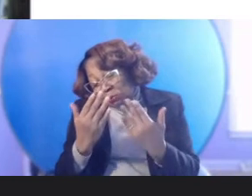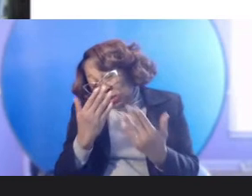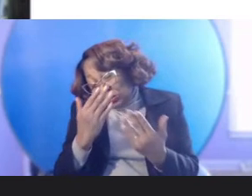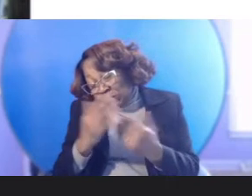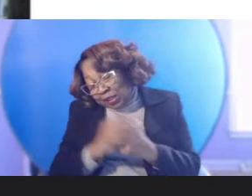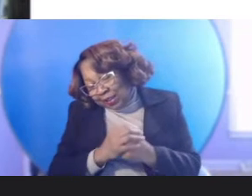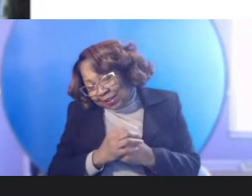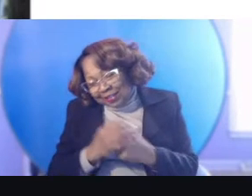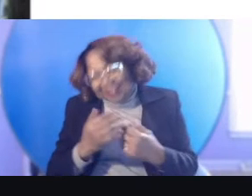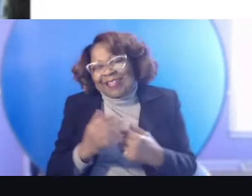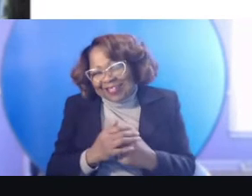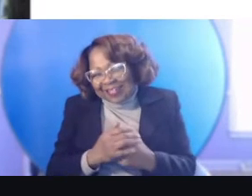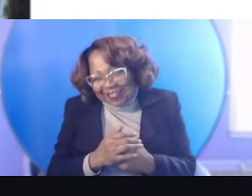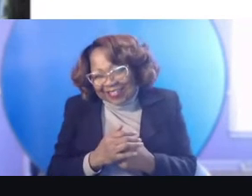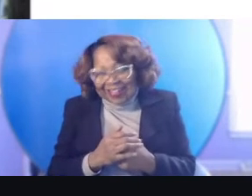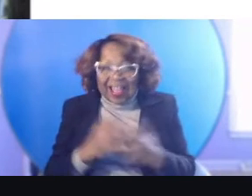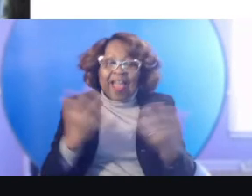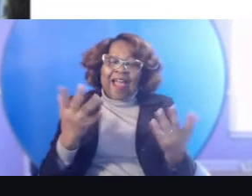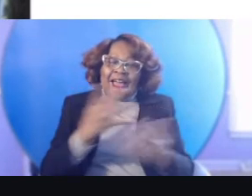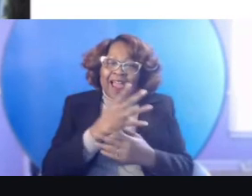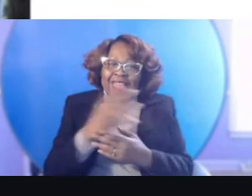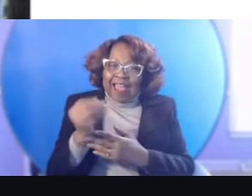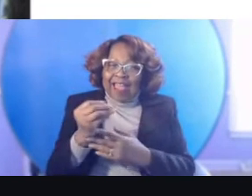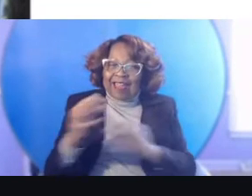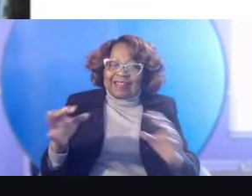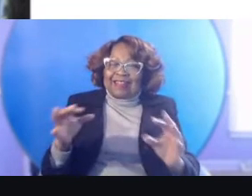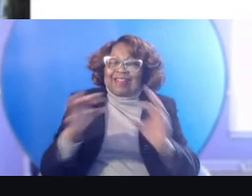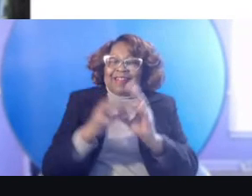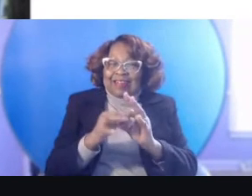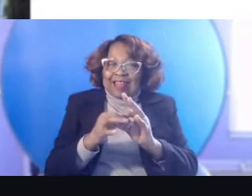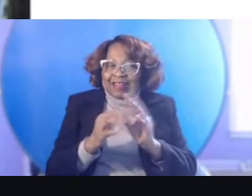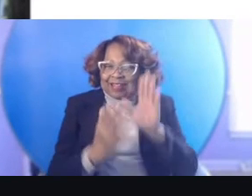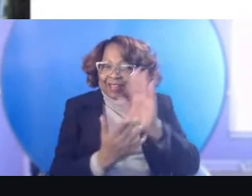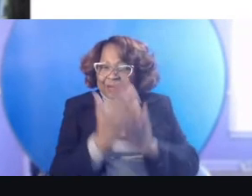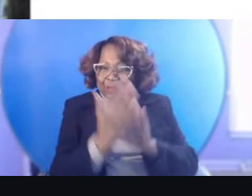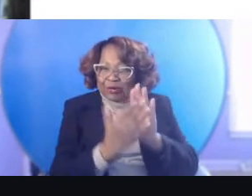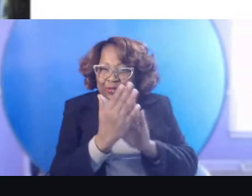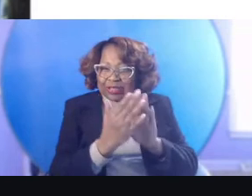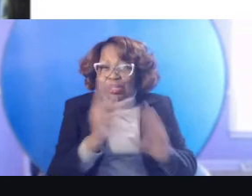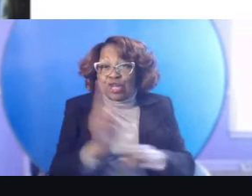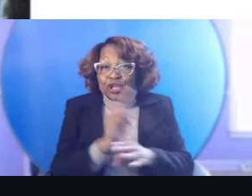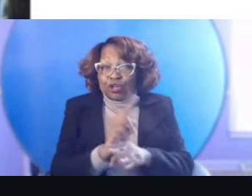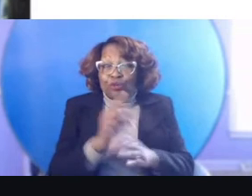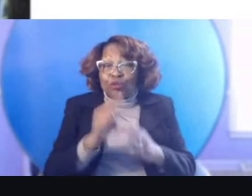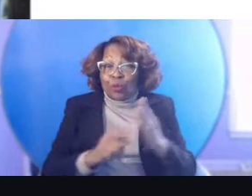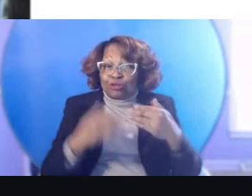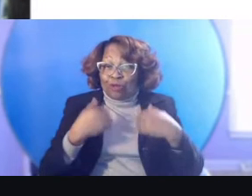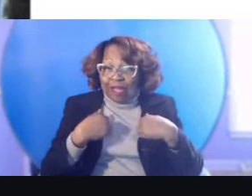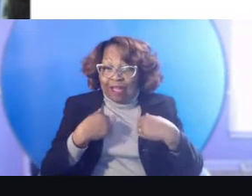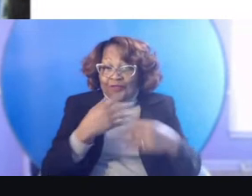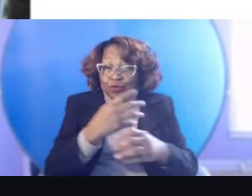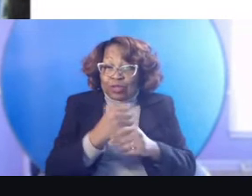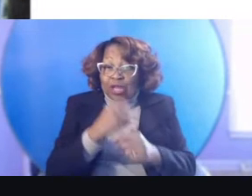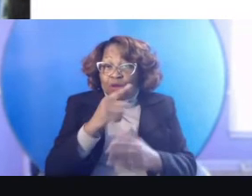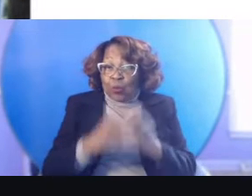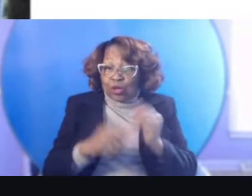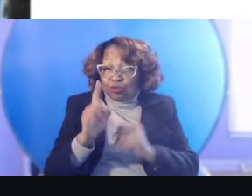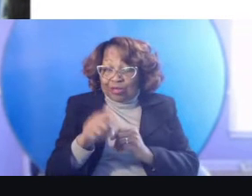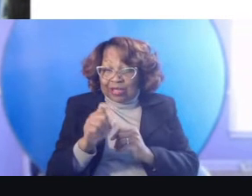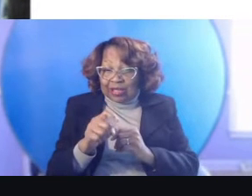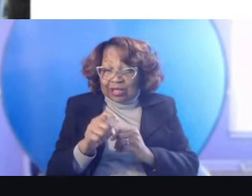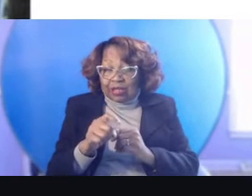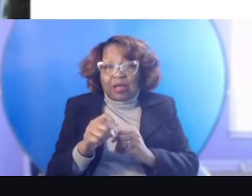Uh, and connecting in person, you want to use what you have to get what you need. And I've been able to do this with a lot of organizations